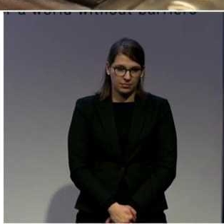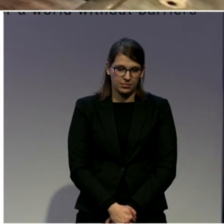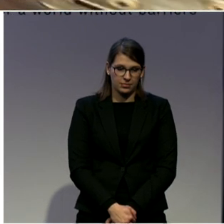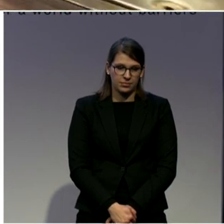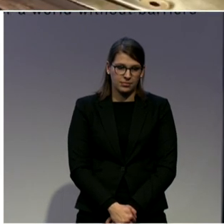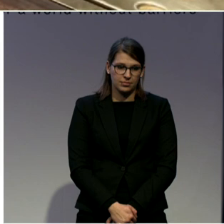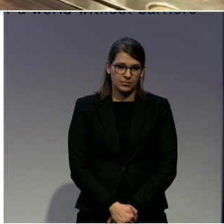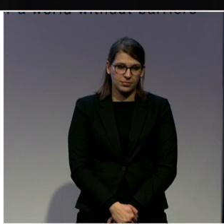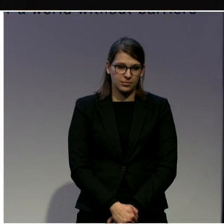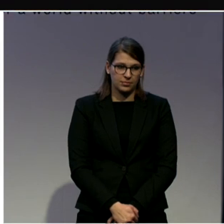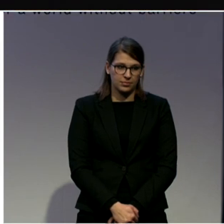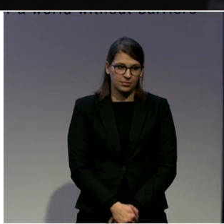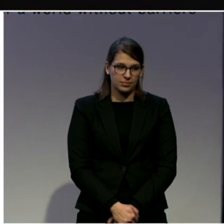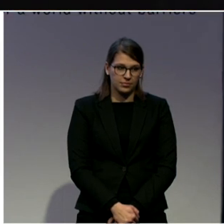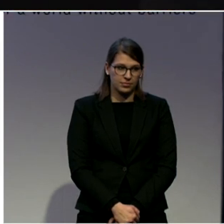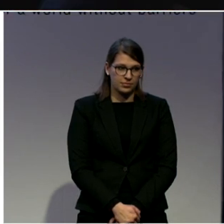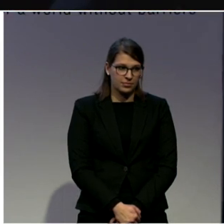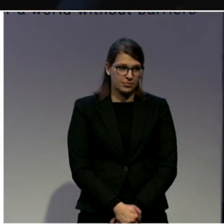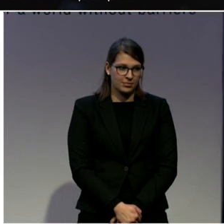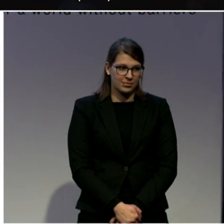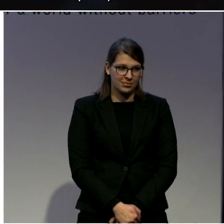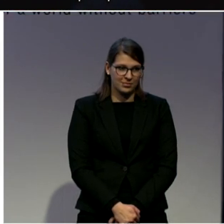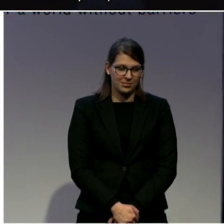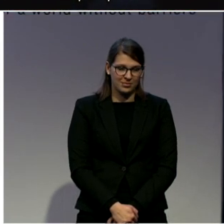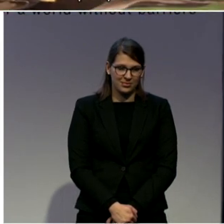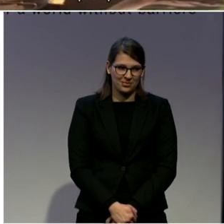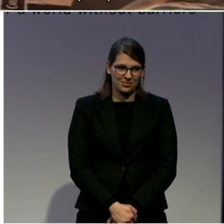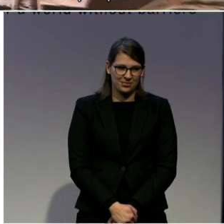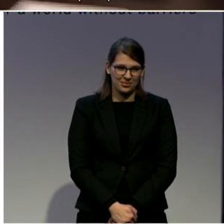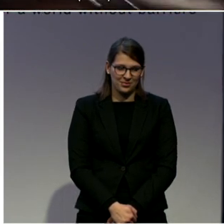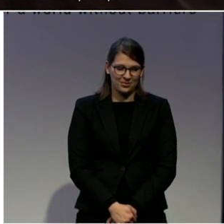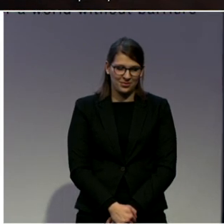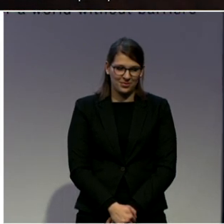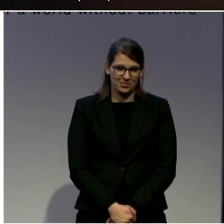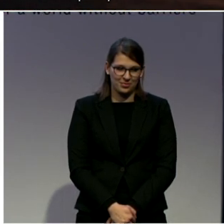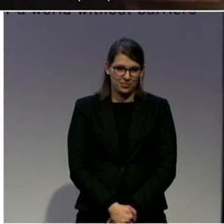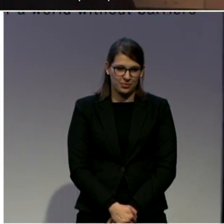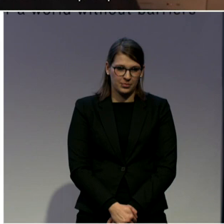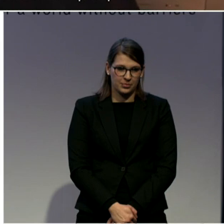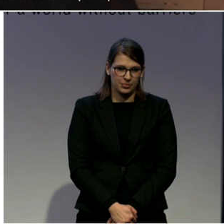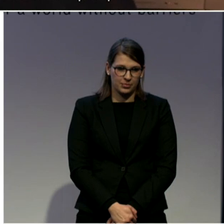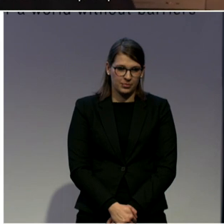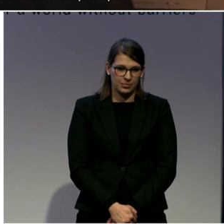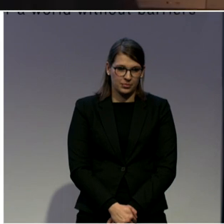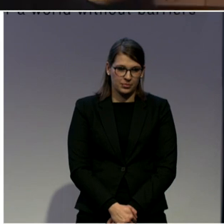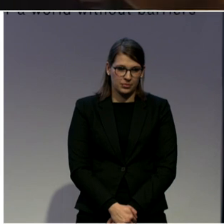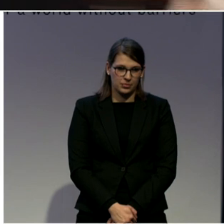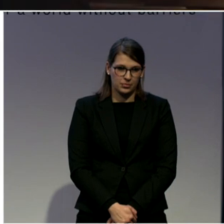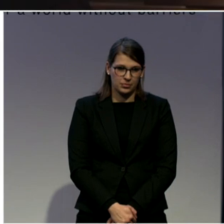able. But that's when all the problems started. However much I'd drunk, it was... It seemed to be a problem to a lot of people.